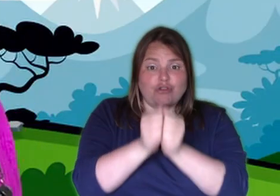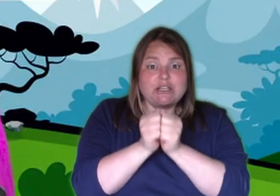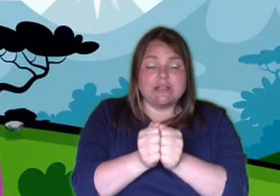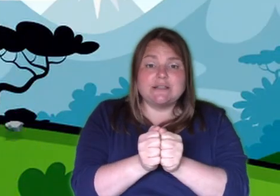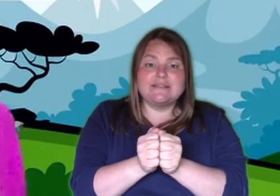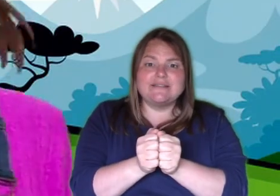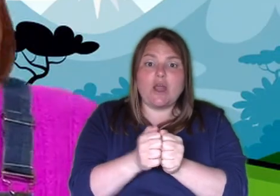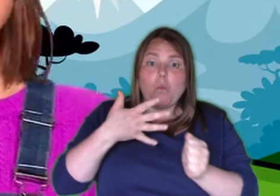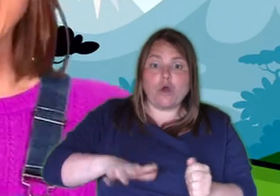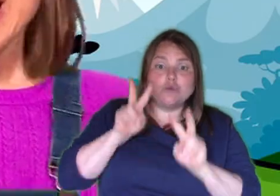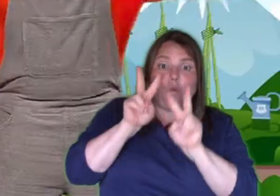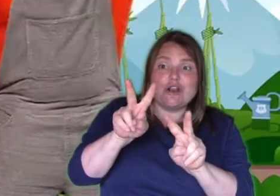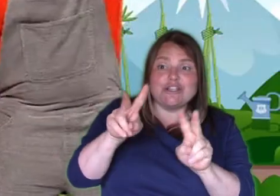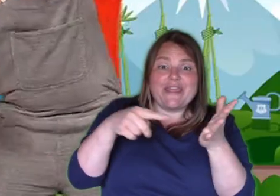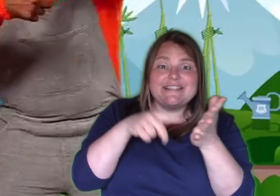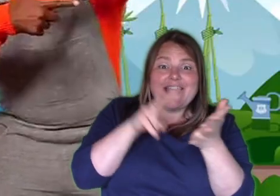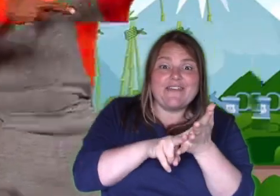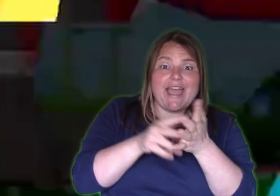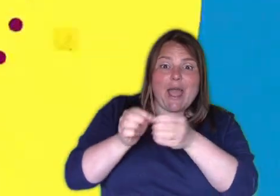Are you thinking what I'm thinking? To the Bamboo TV!